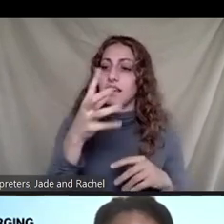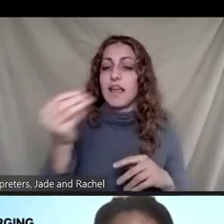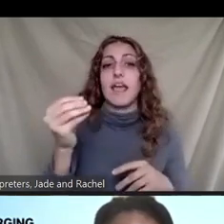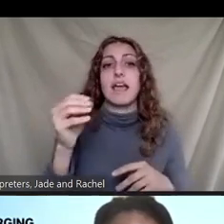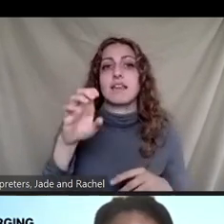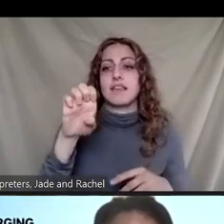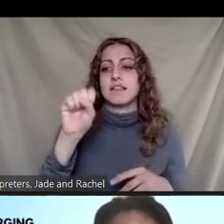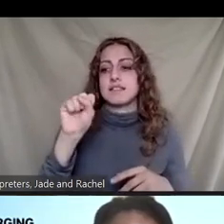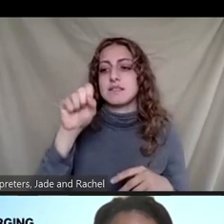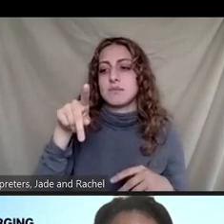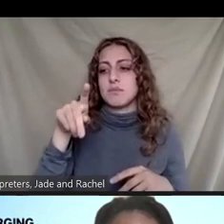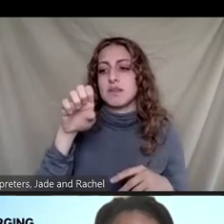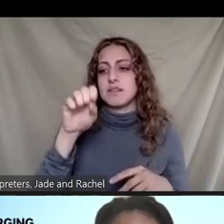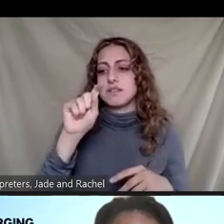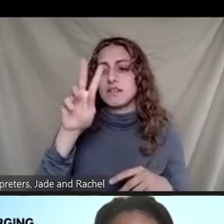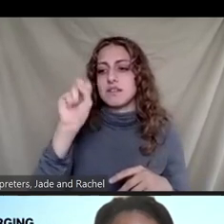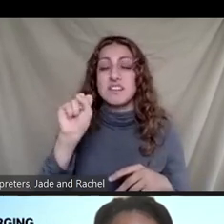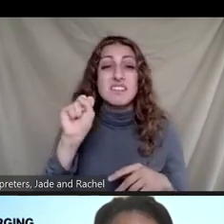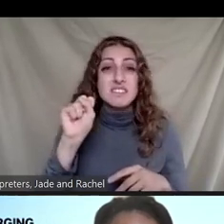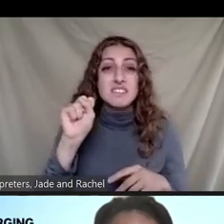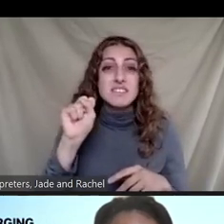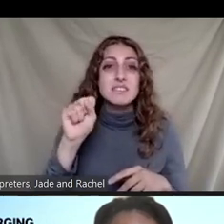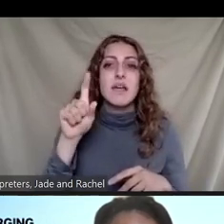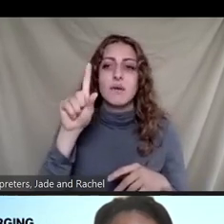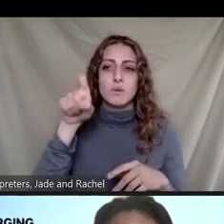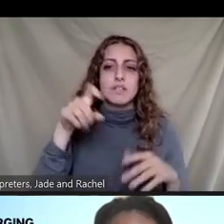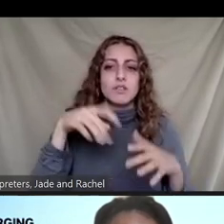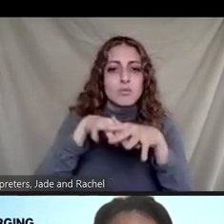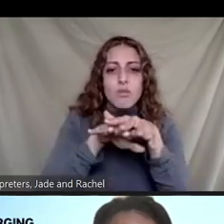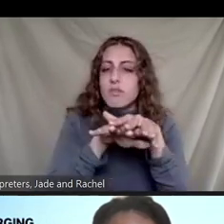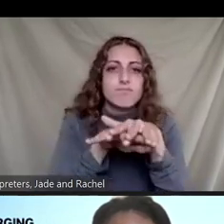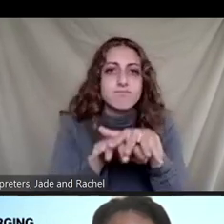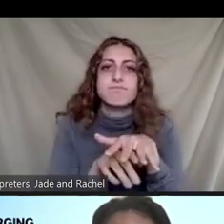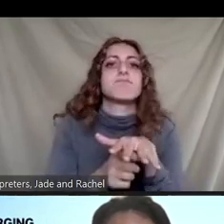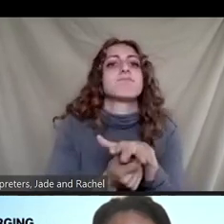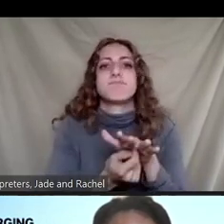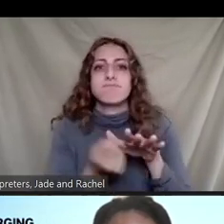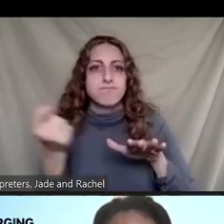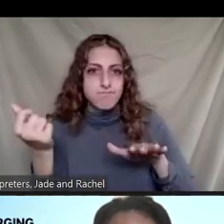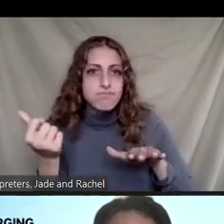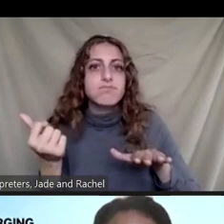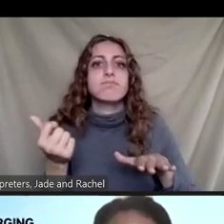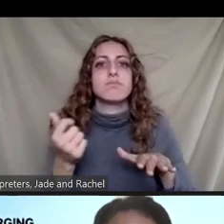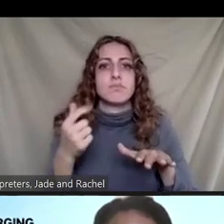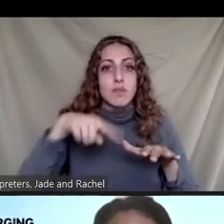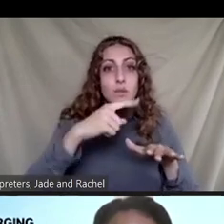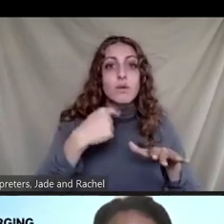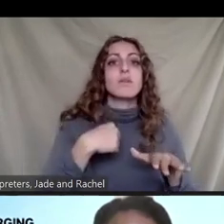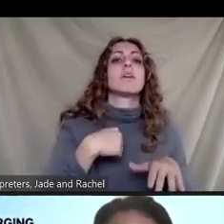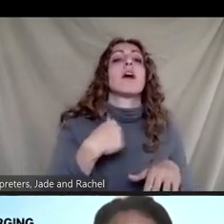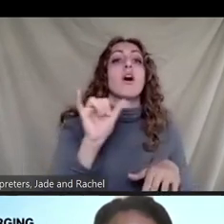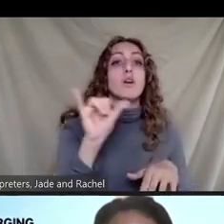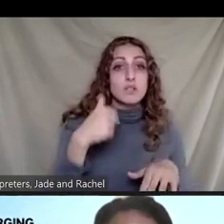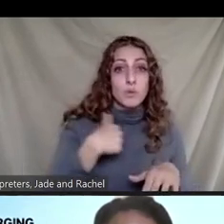public schools, from buildings, and also reinvest in our public school system. So that we have,